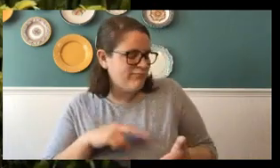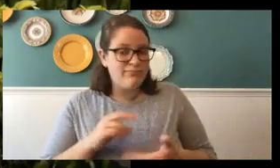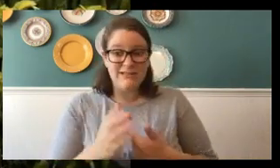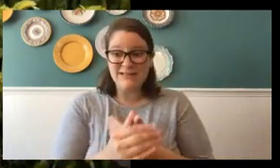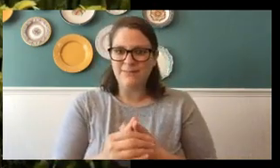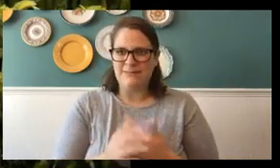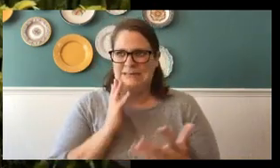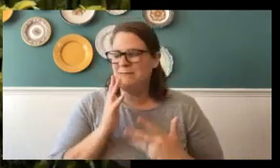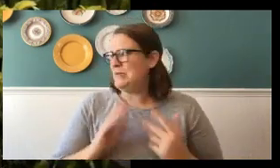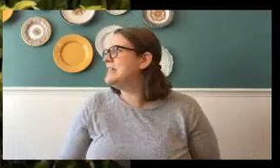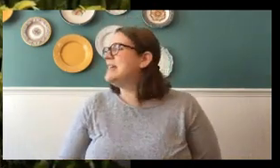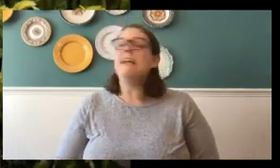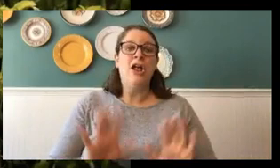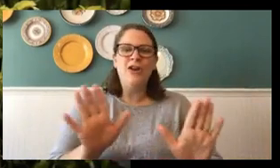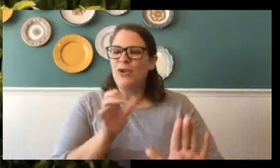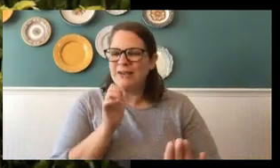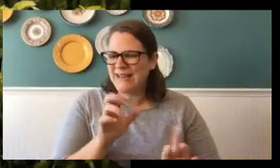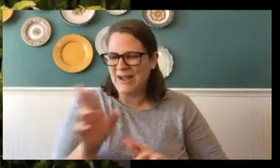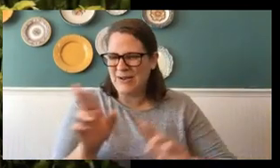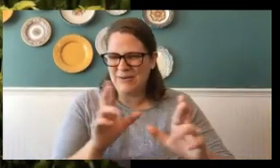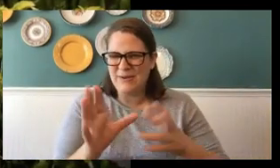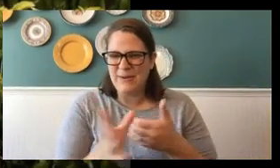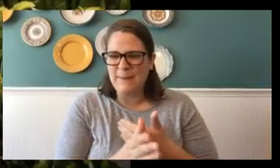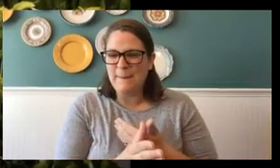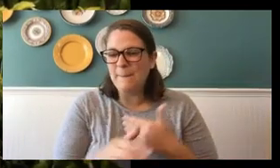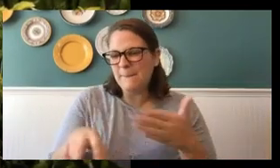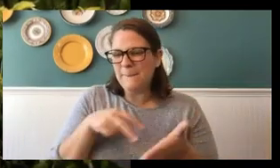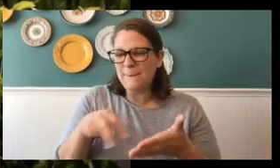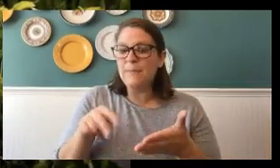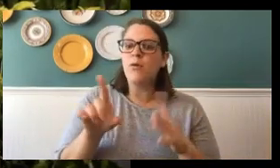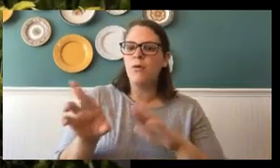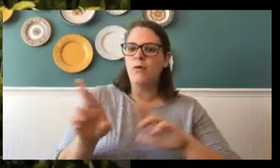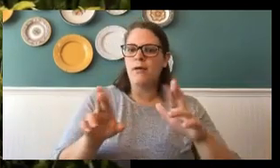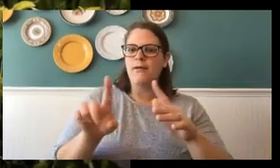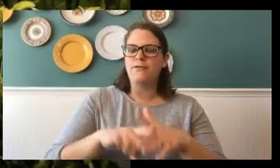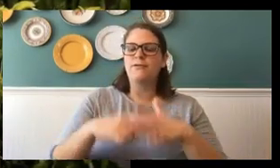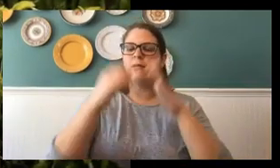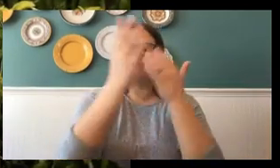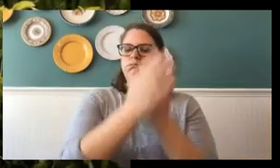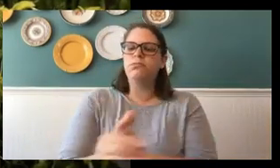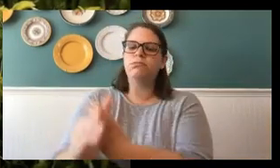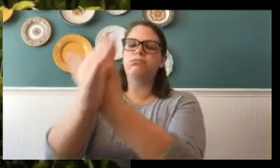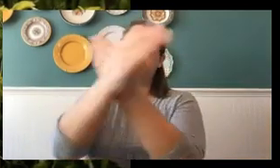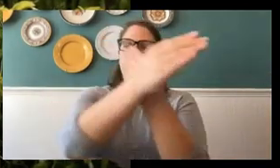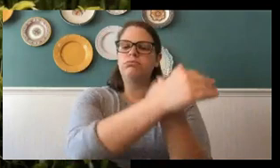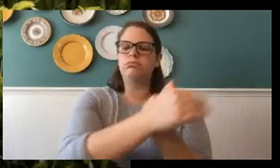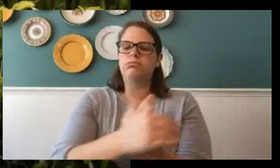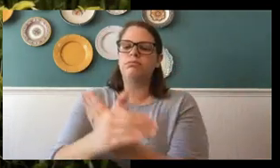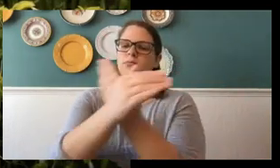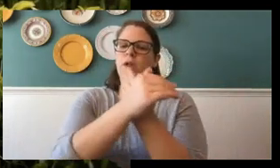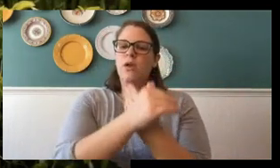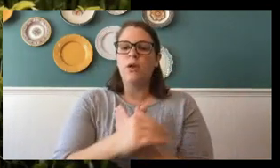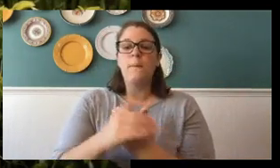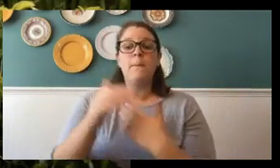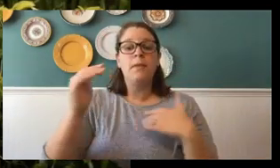Embarrassing. No, she's not ready to boogie. She's ready to start flying. And guys, the process will start